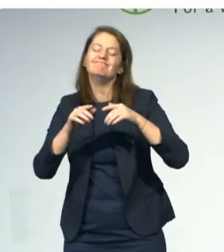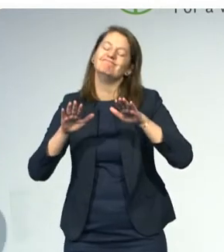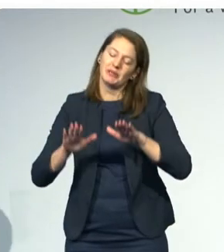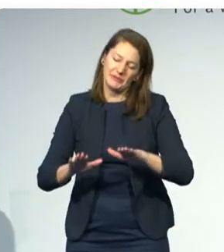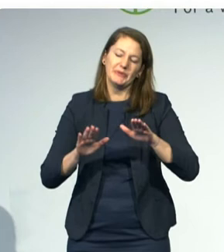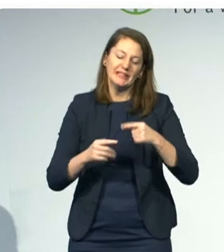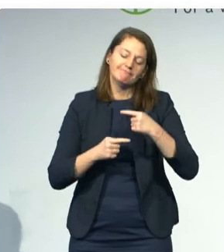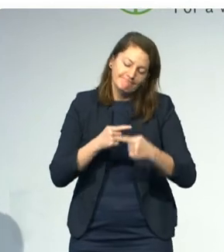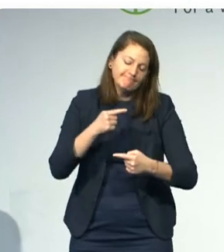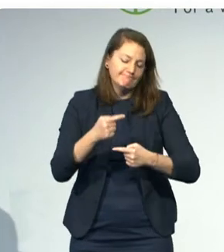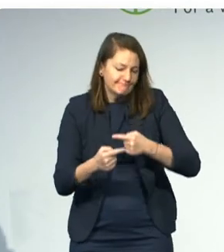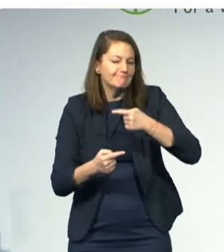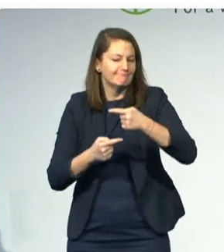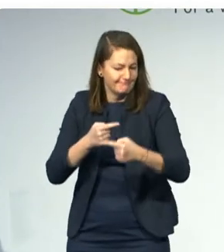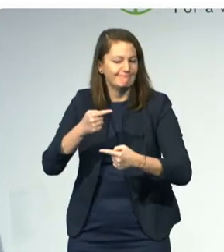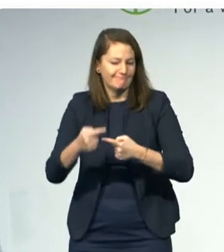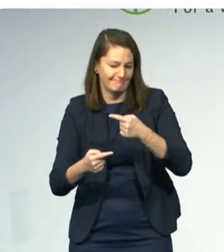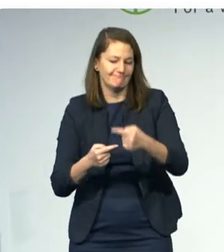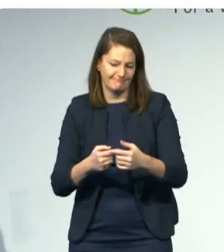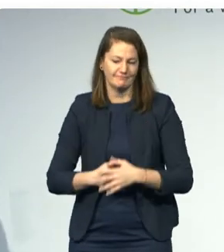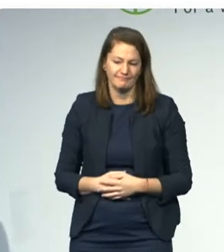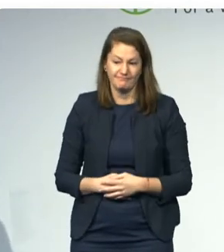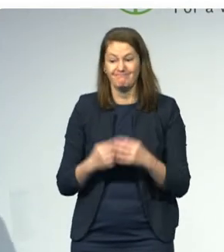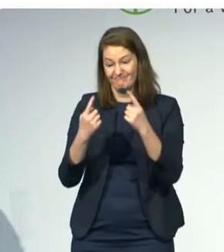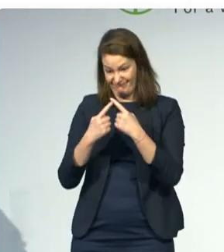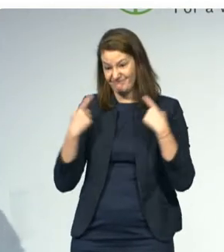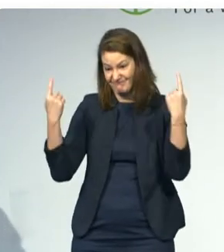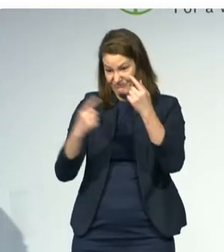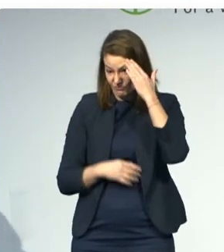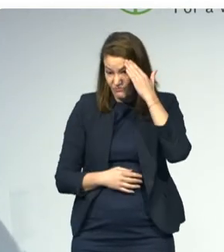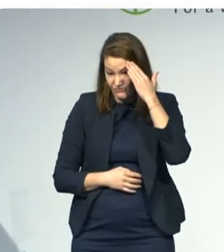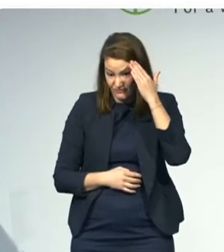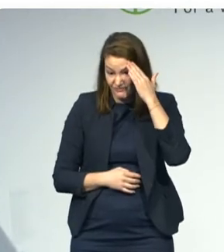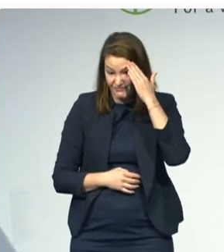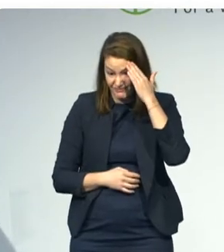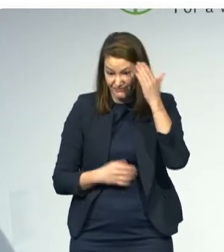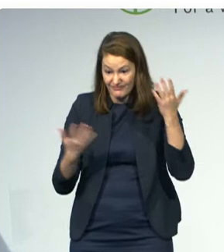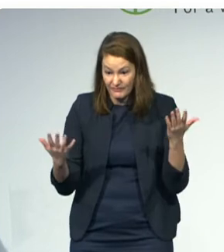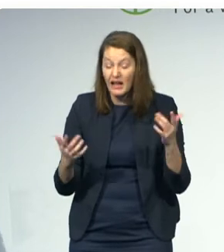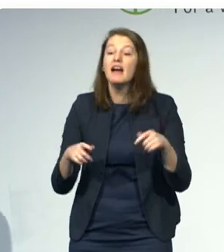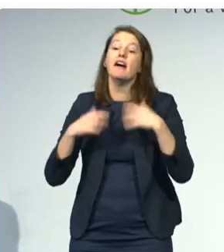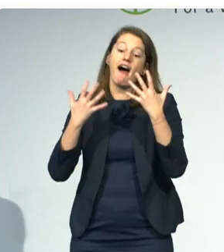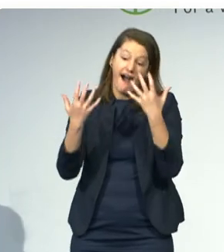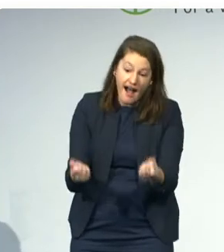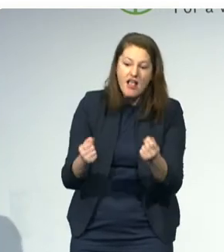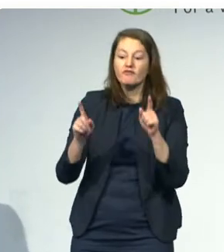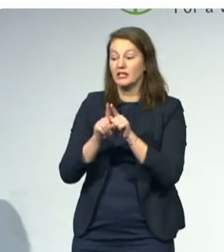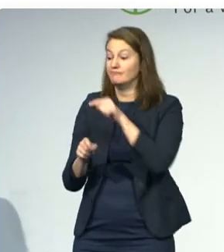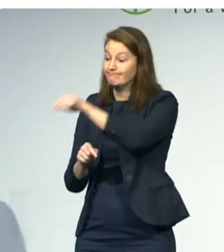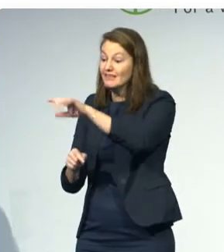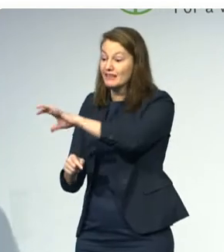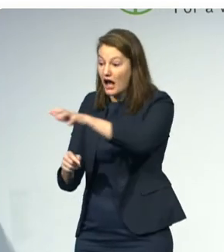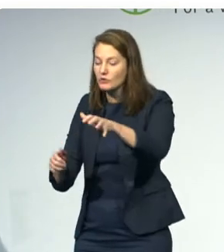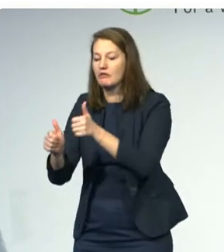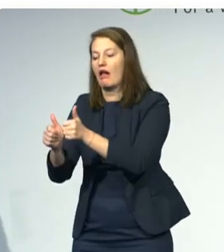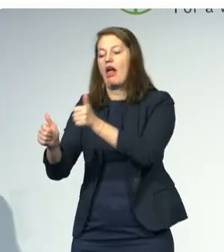We know too well that there are existing constraints and gaps, but we also know that it is possible. It